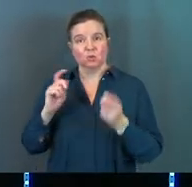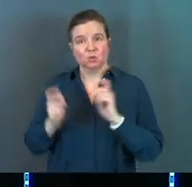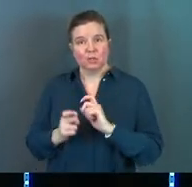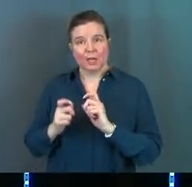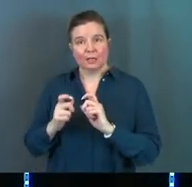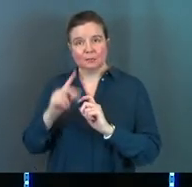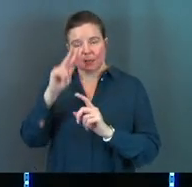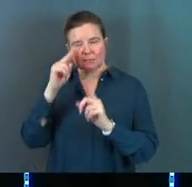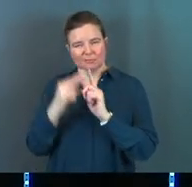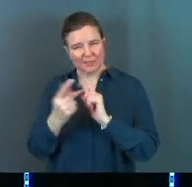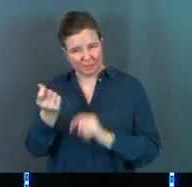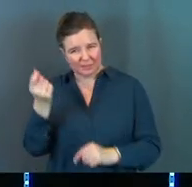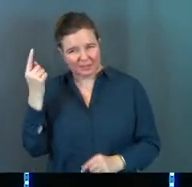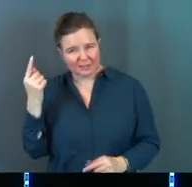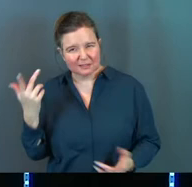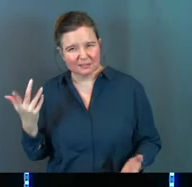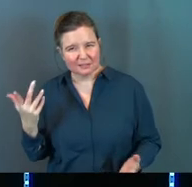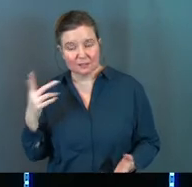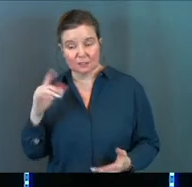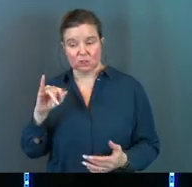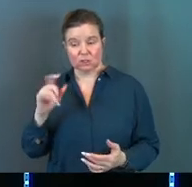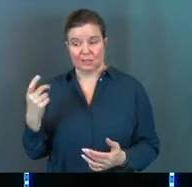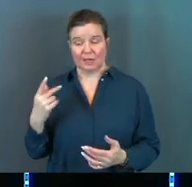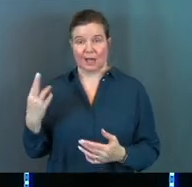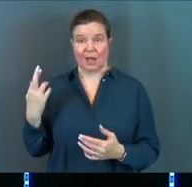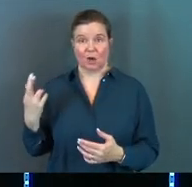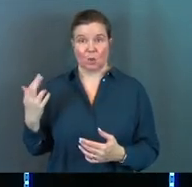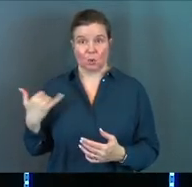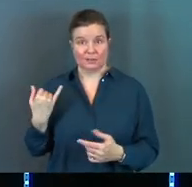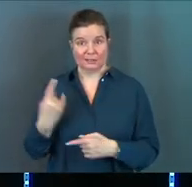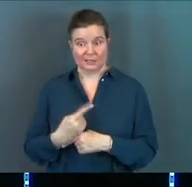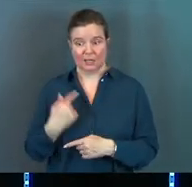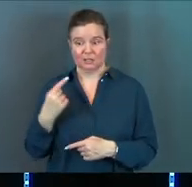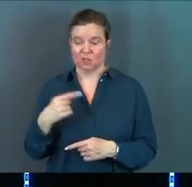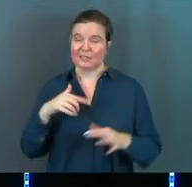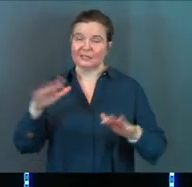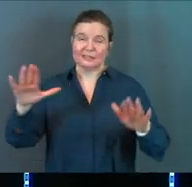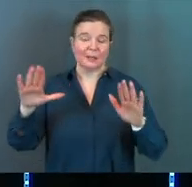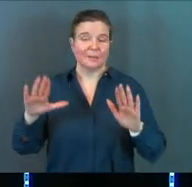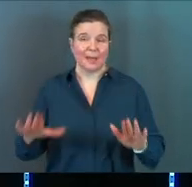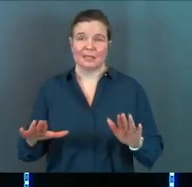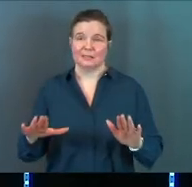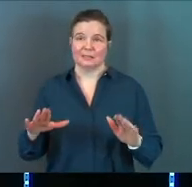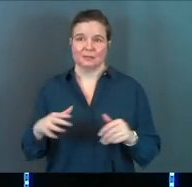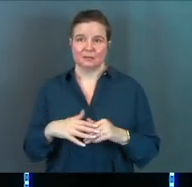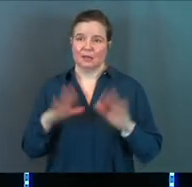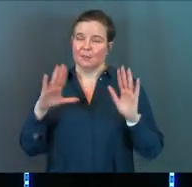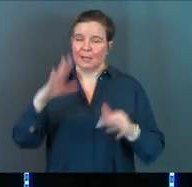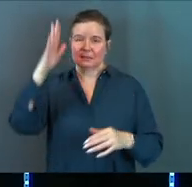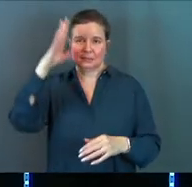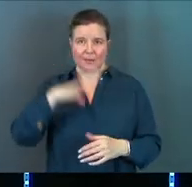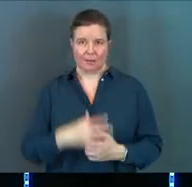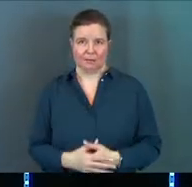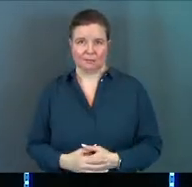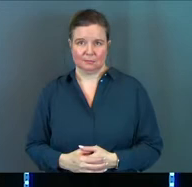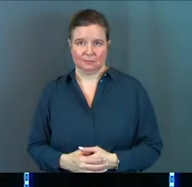change my tone. Does that make sense? Jake and I are close today. Jake's an amazing guy.